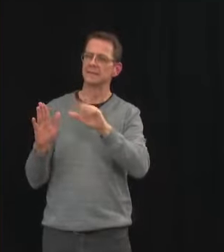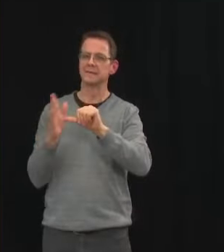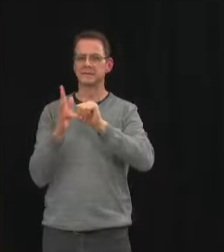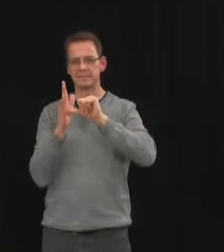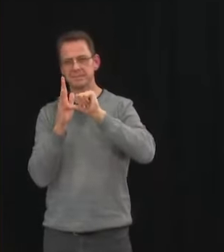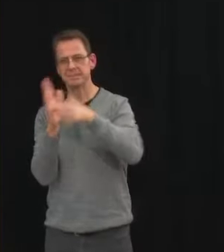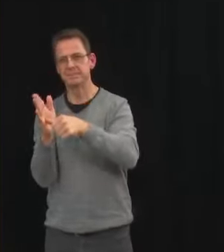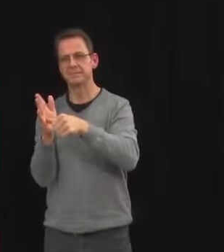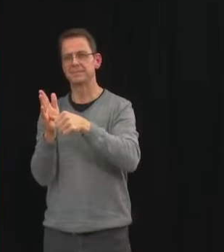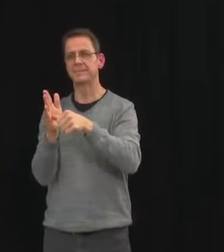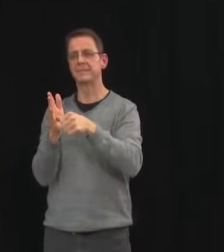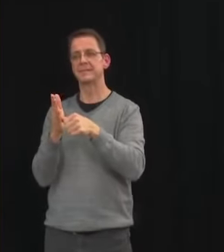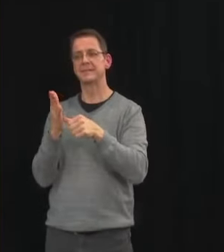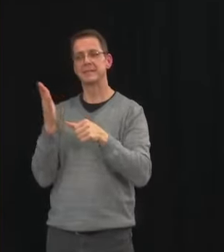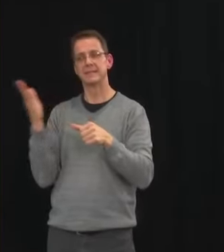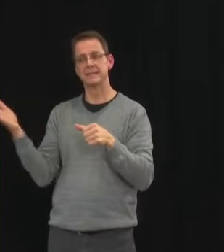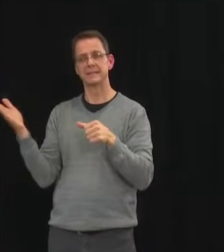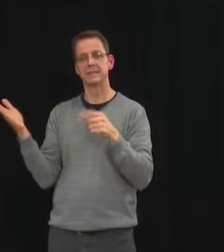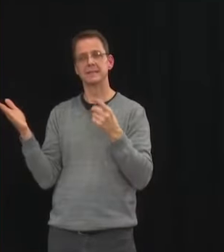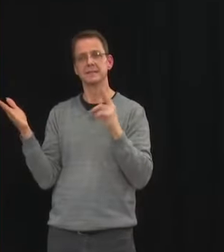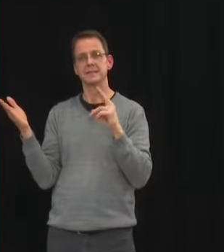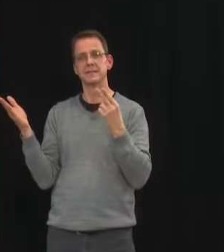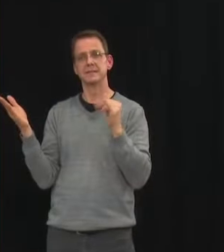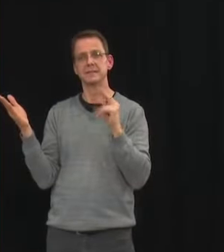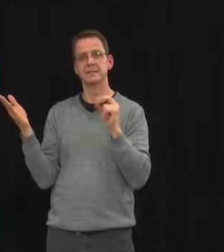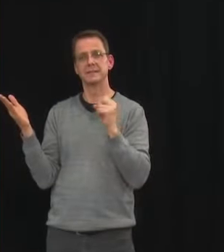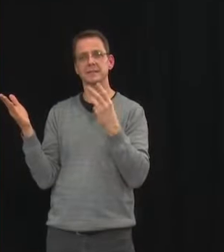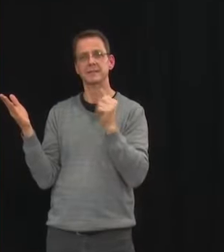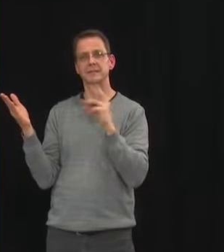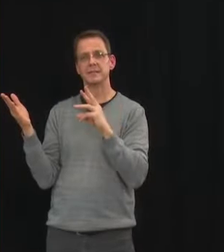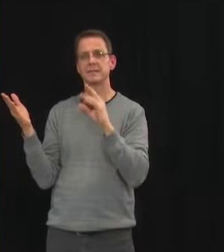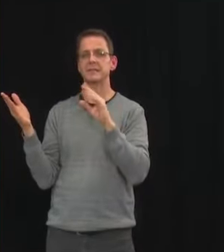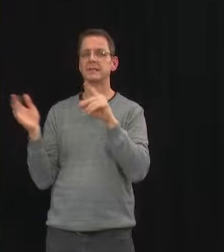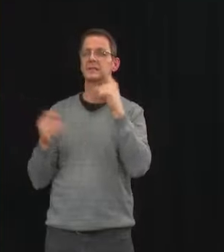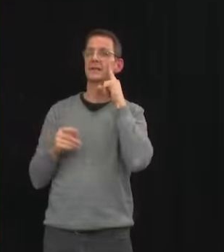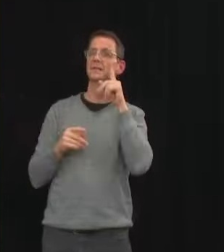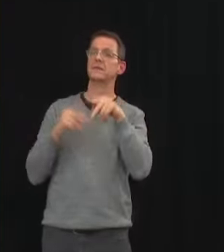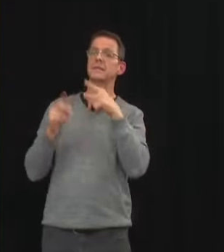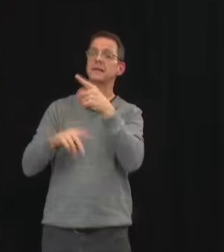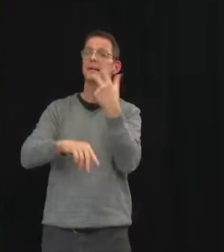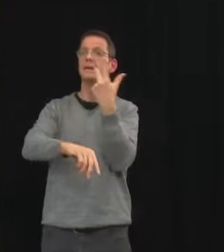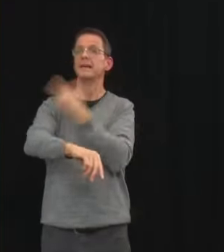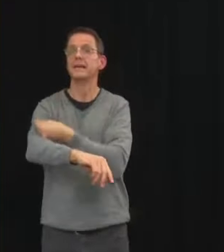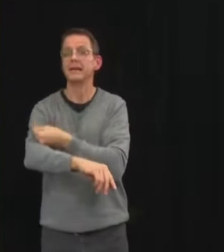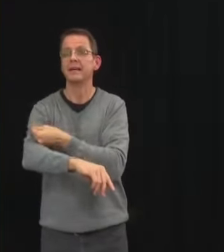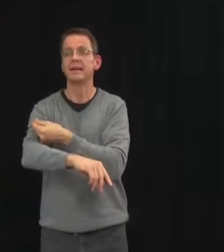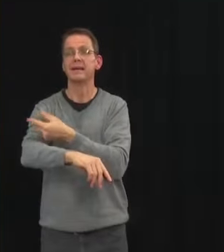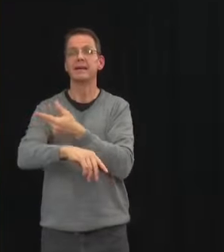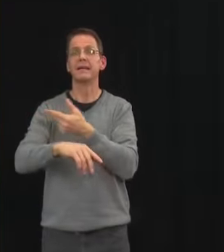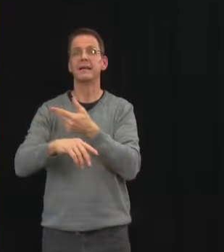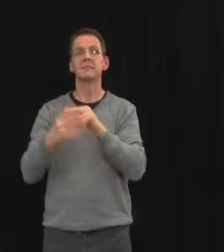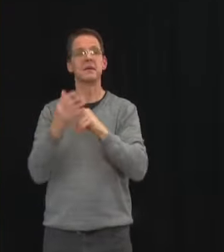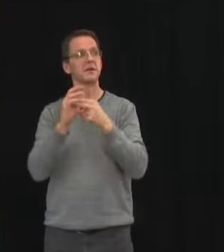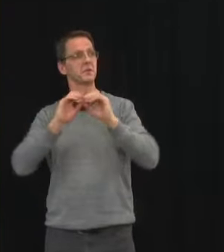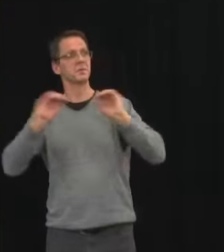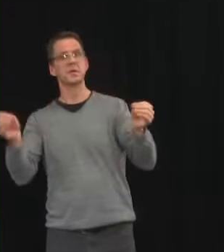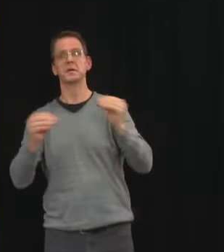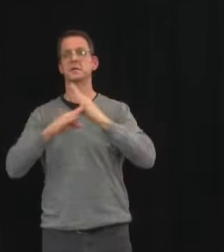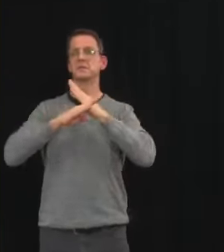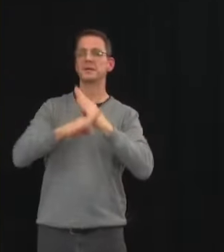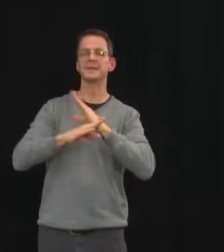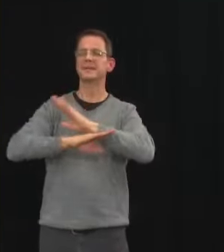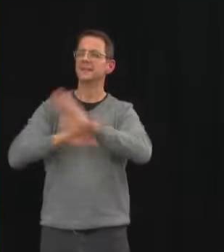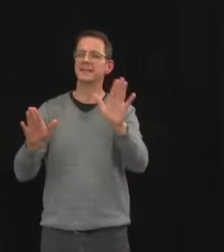protected or unprotected before we've had it or after we've had it and it's really important to think of judging vaccines in three ways it can